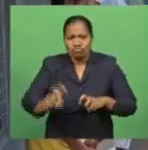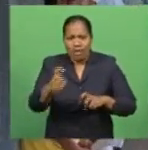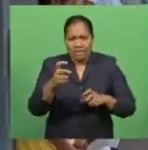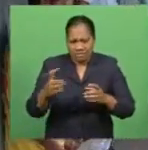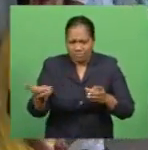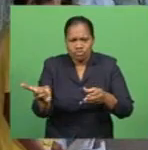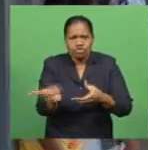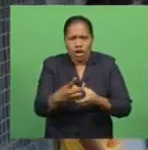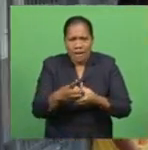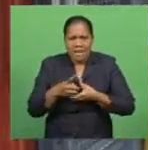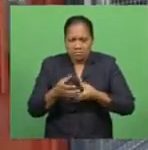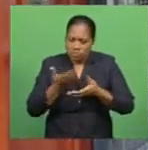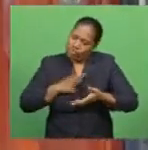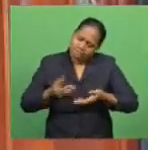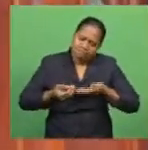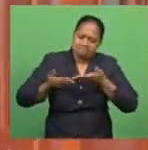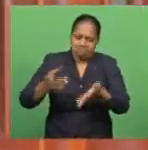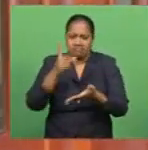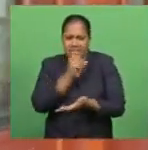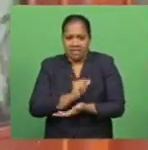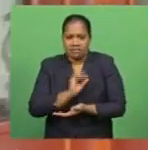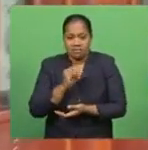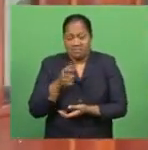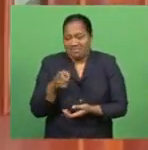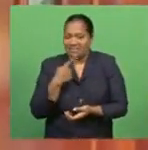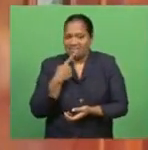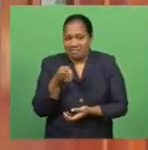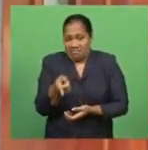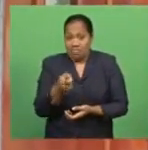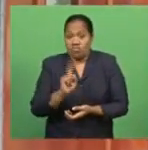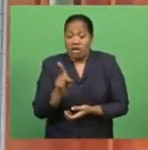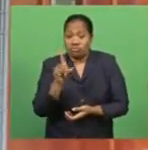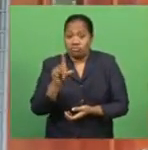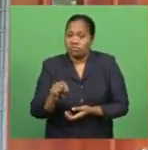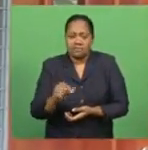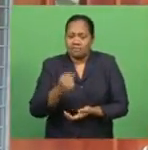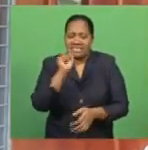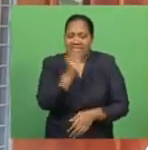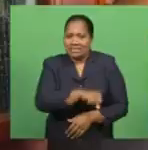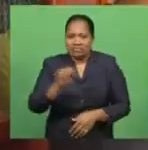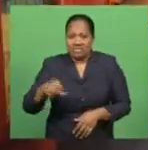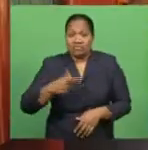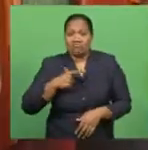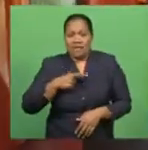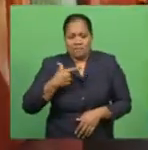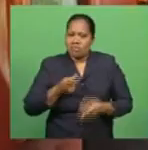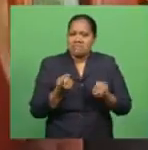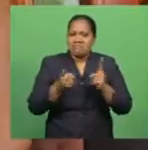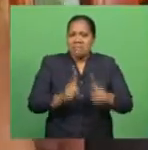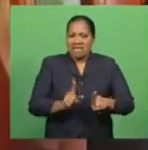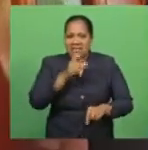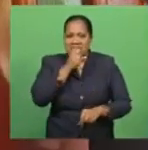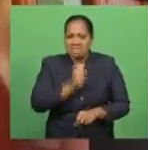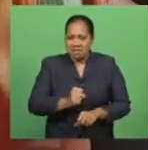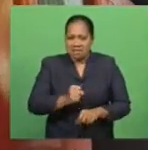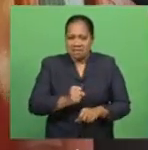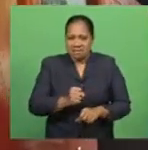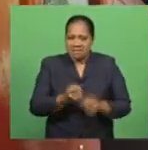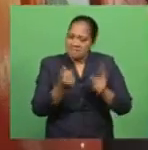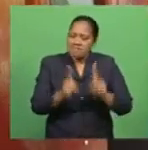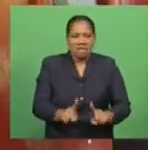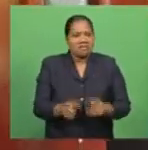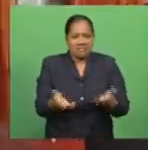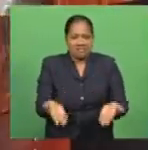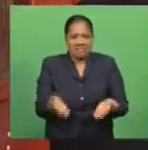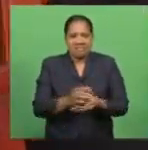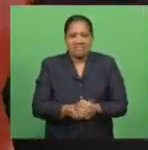bail, saying the offence is serious in nature as life was lost, adding the tension is high in the village as the deceased